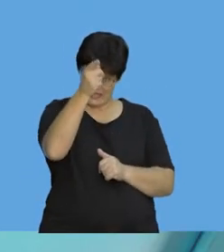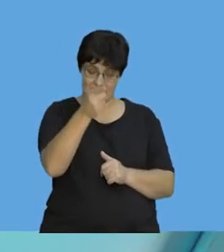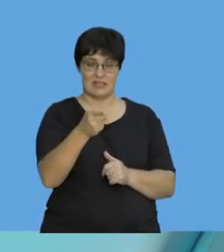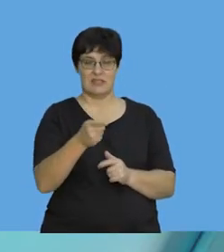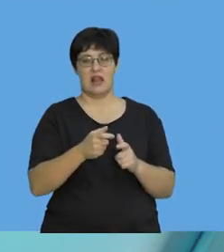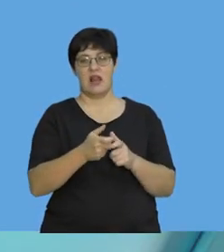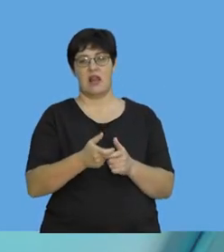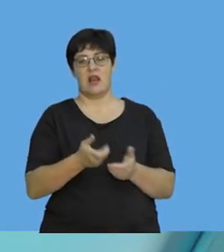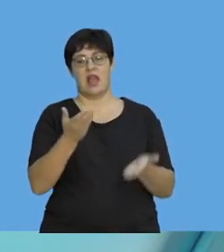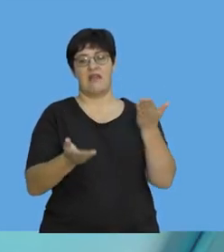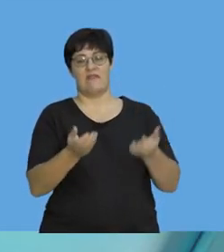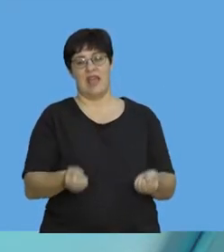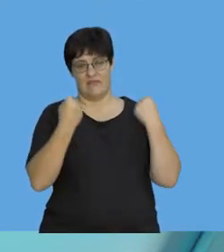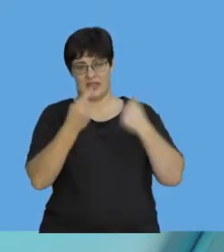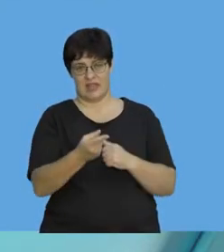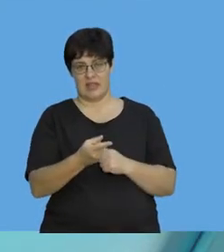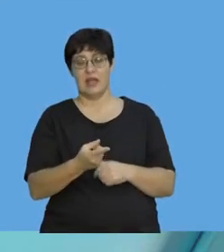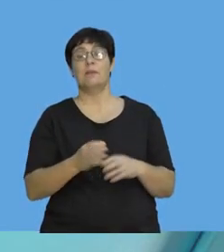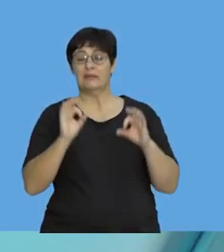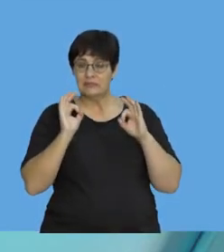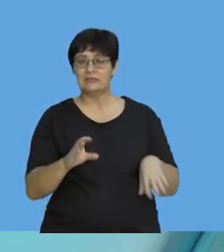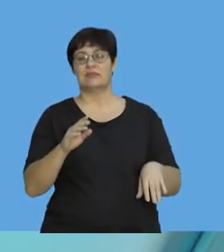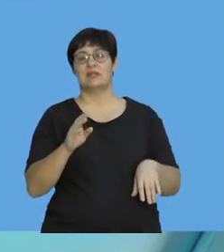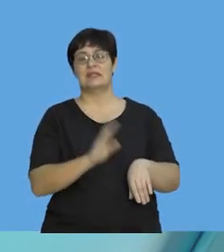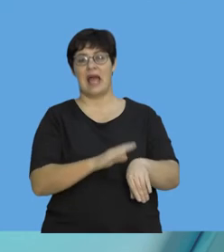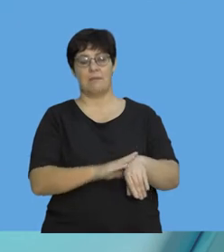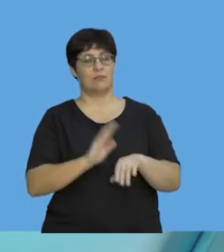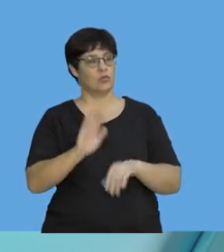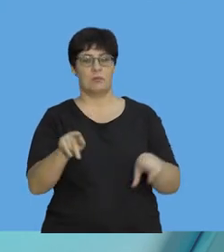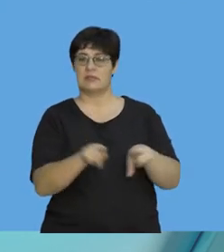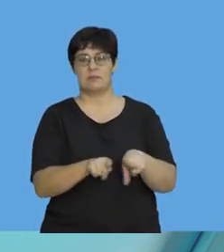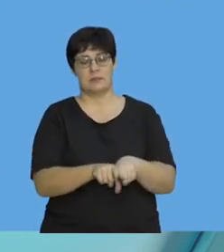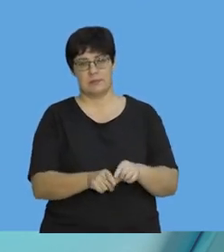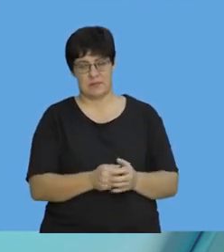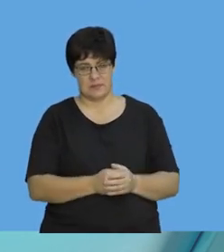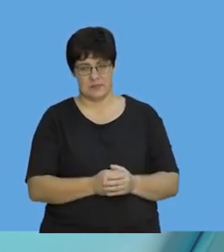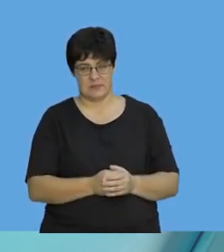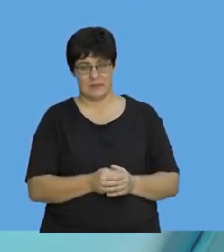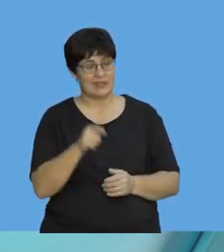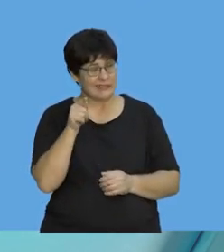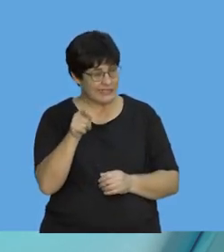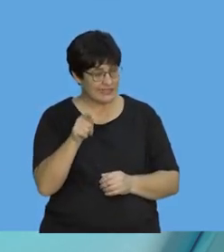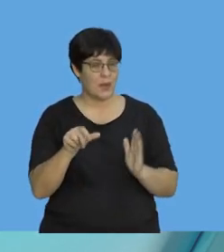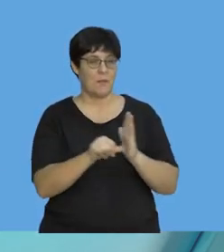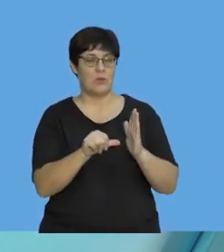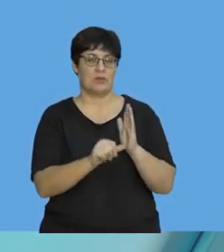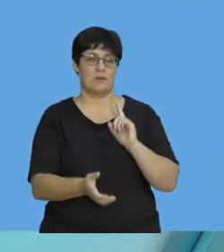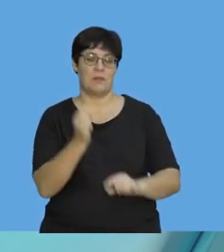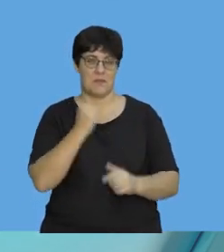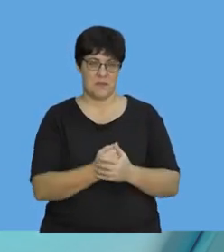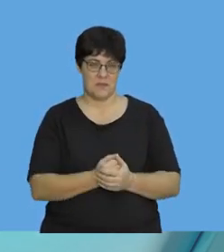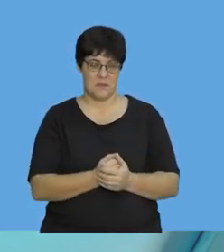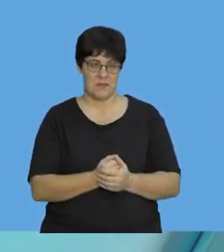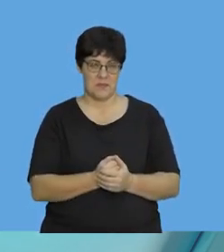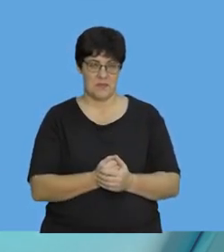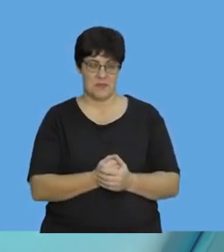mass is bigger. But it still stops in exactly the same time. That's the important thing to